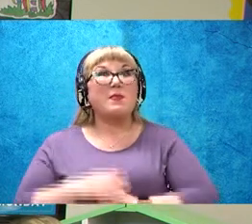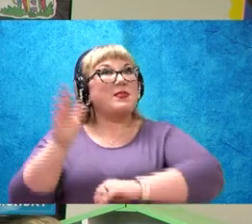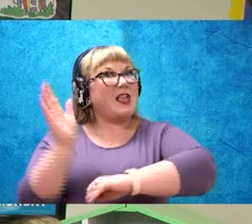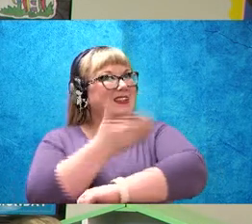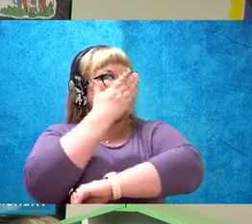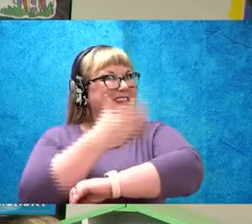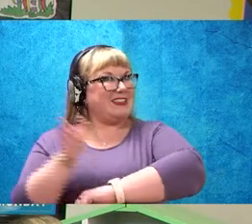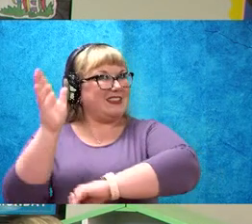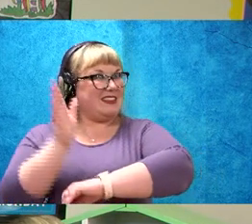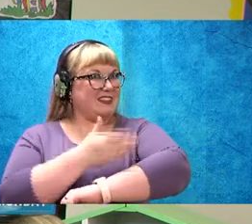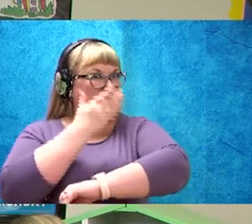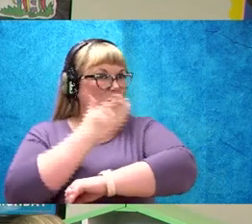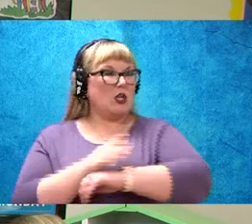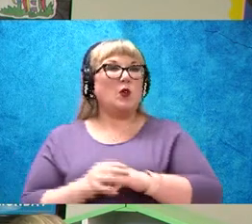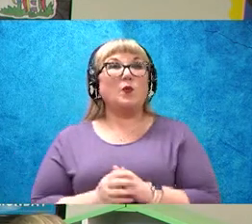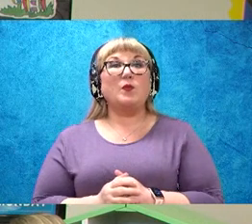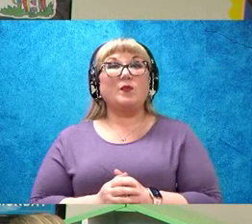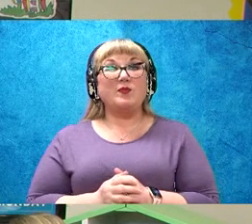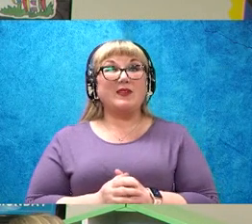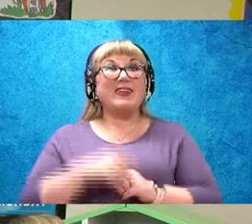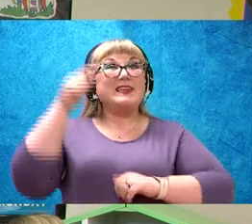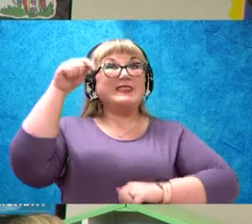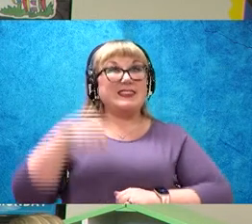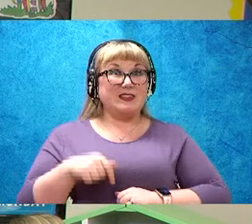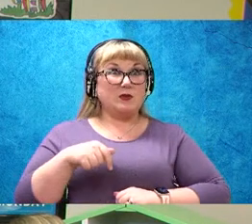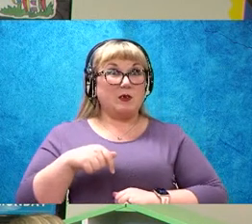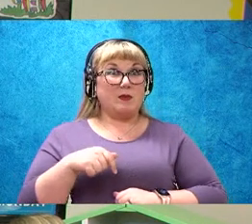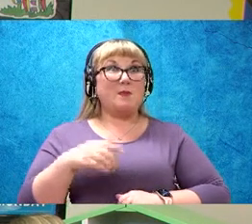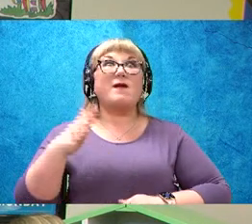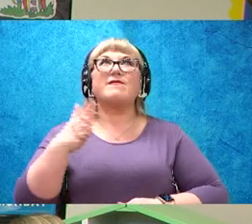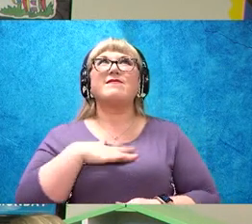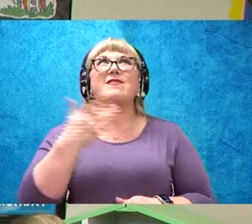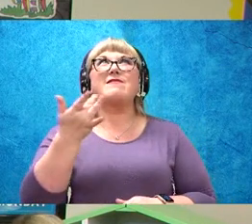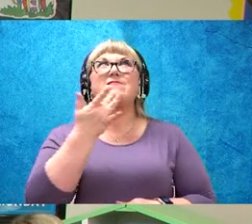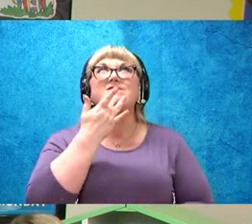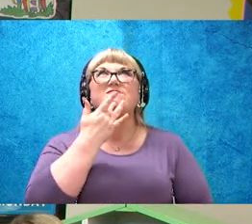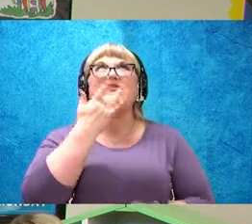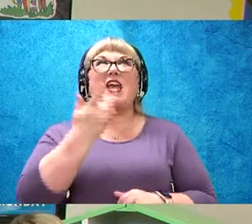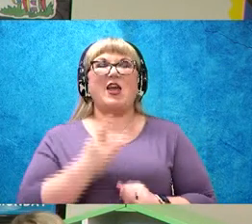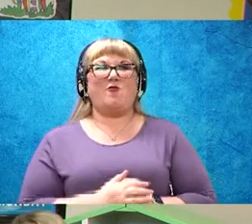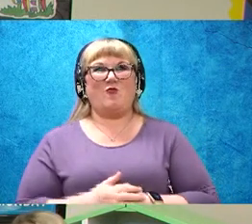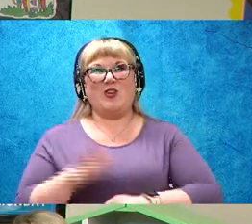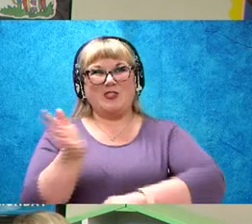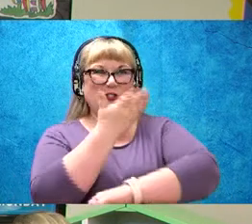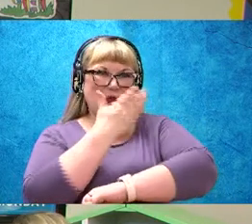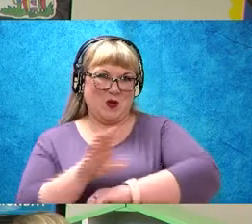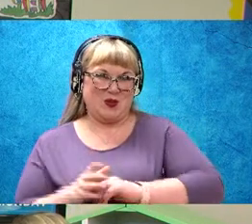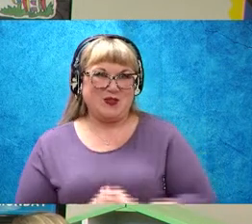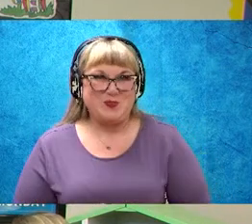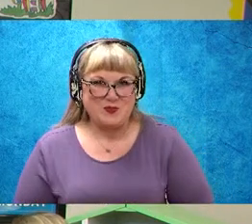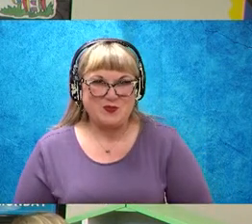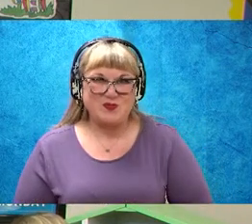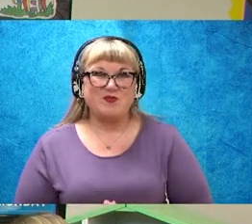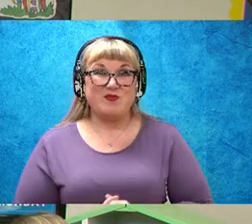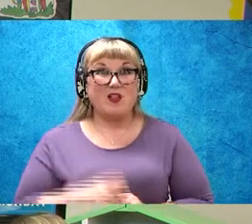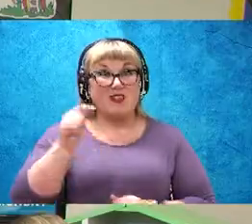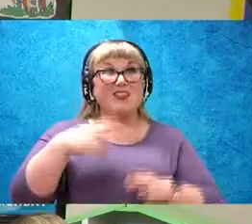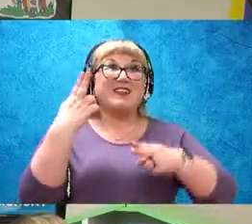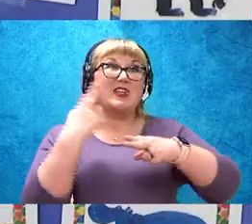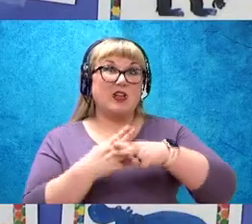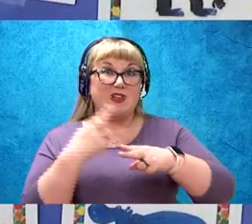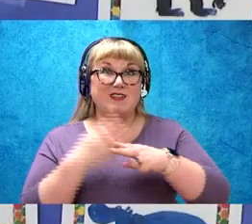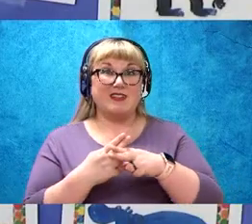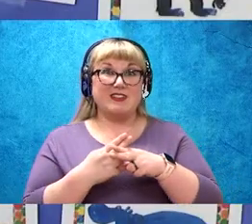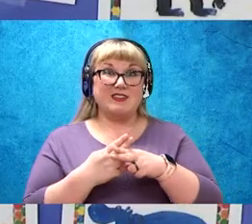some songs. So this is one of my favorite songs. This is called